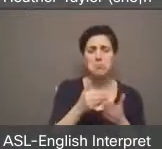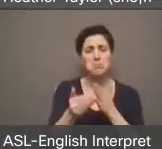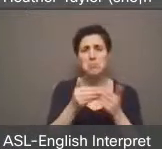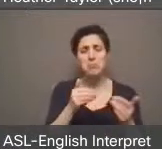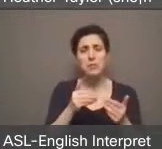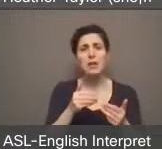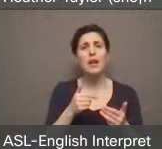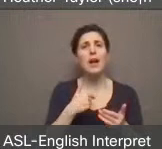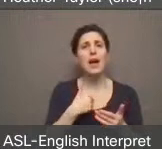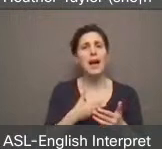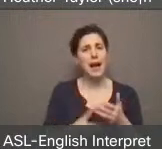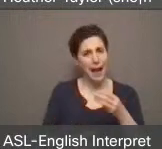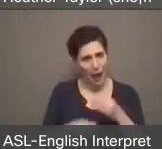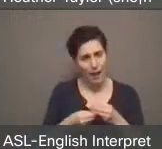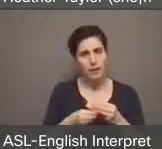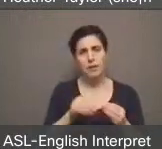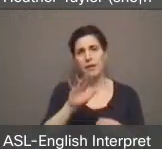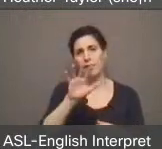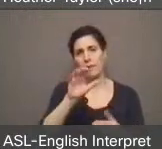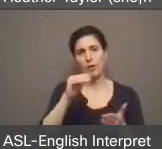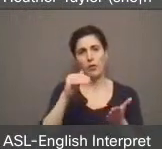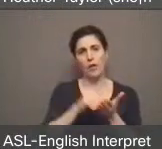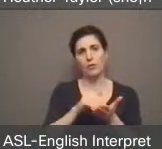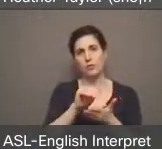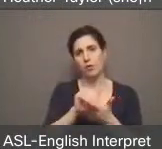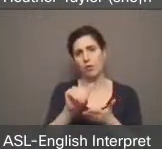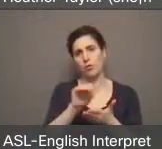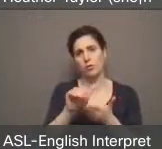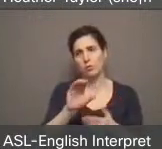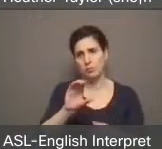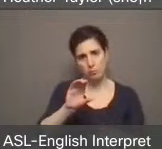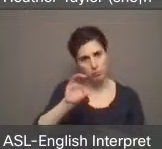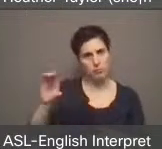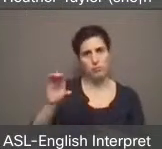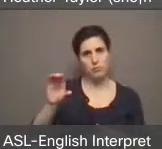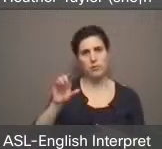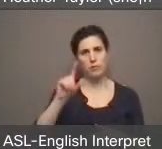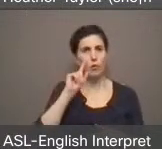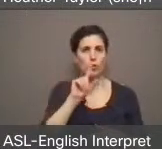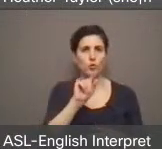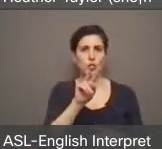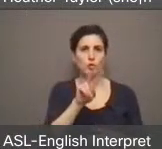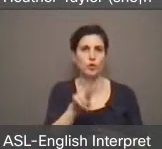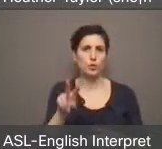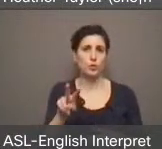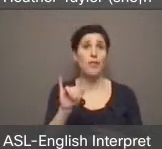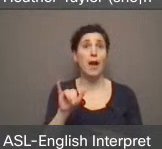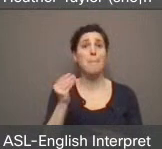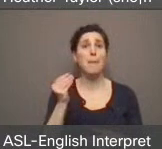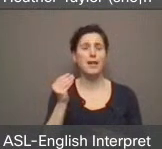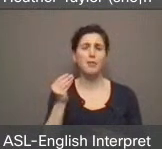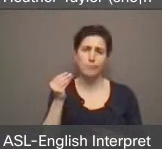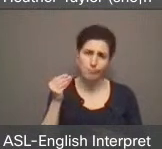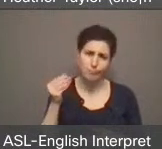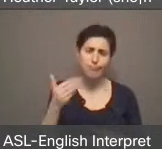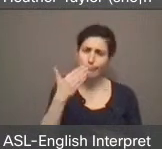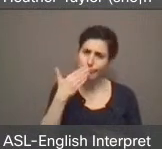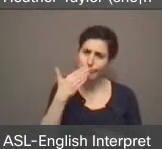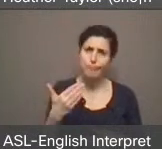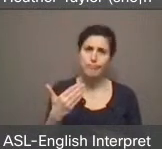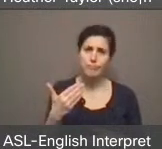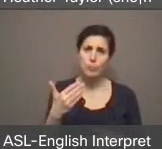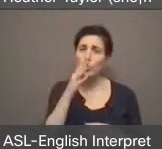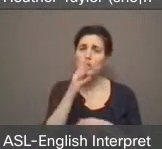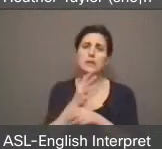500,000 to the budget in 2022, I think this would be money really well spent and will will literally save